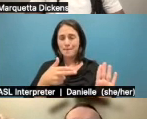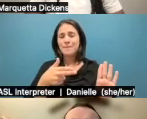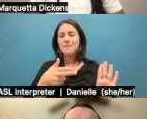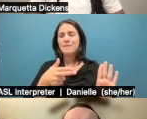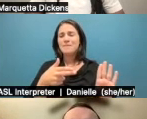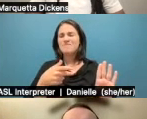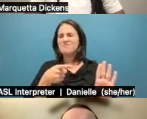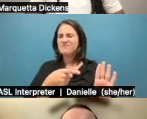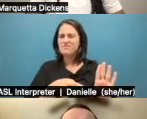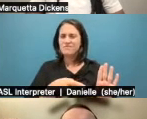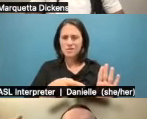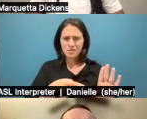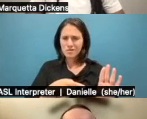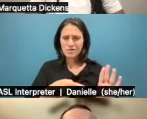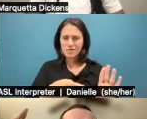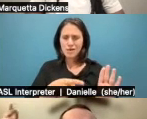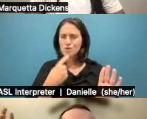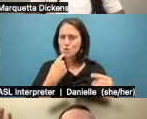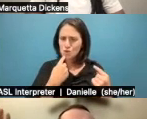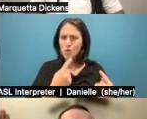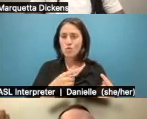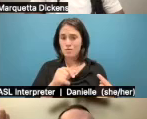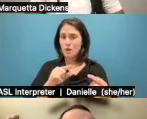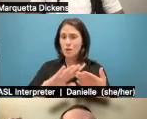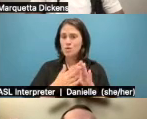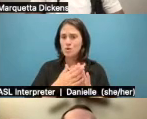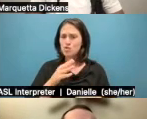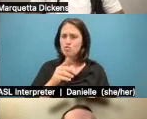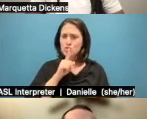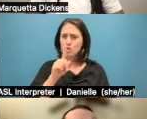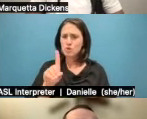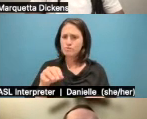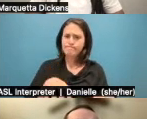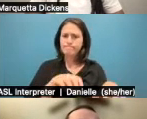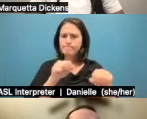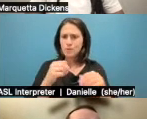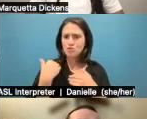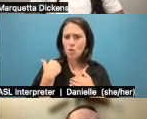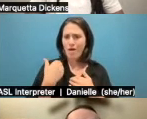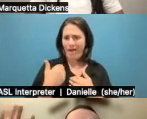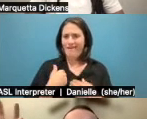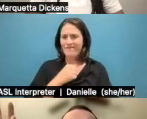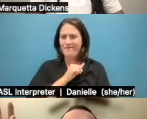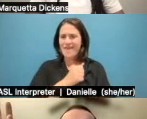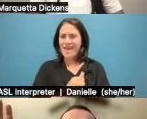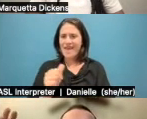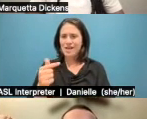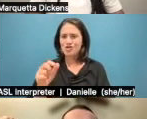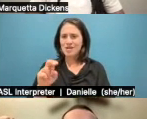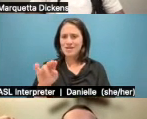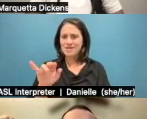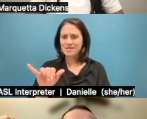depicted is not having much agency, et cetera, et cetera. Um, and there's also had this idea of like fast fashion.